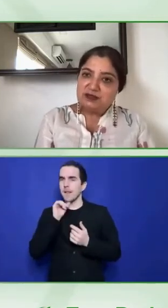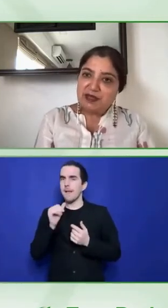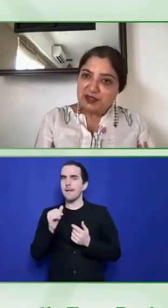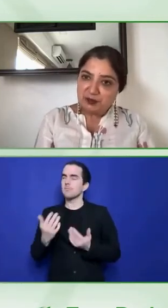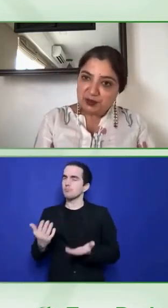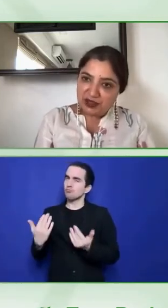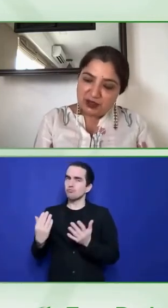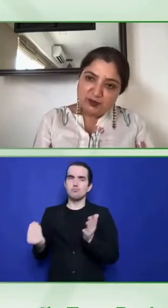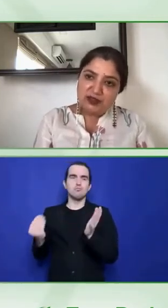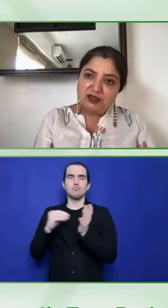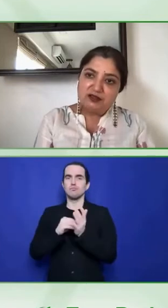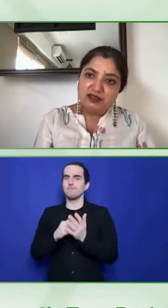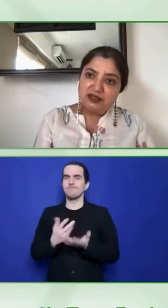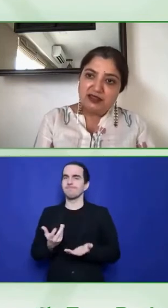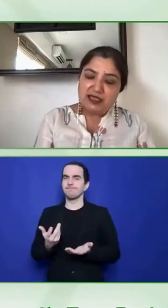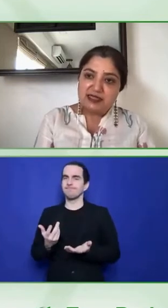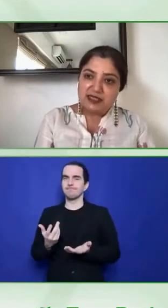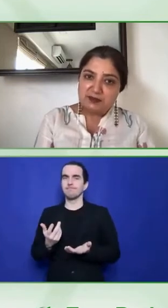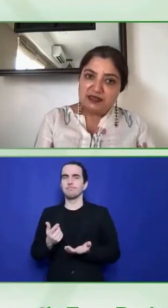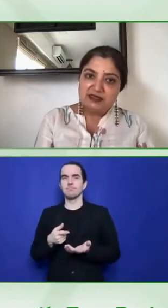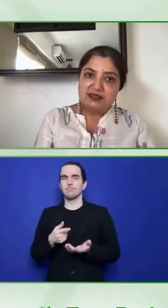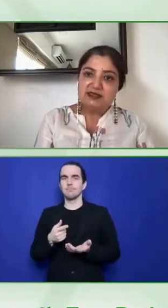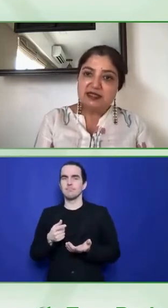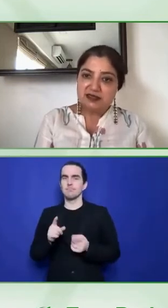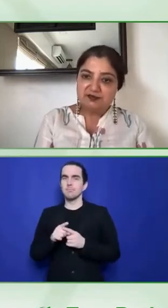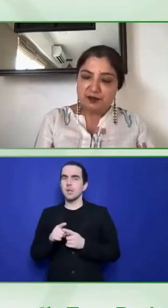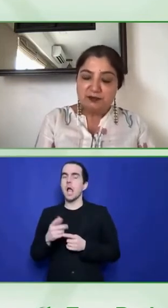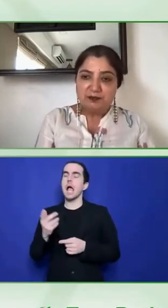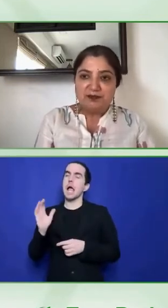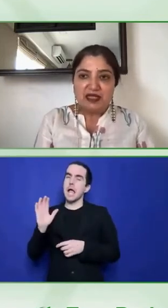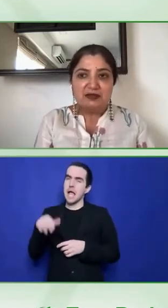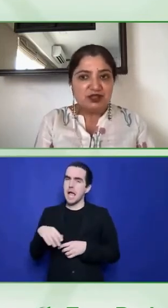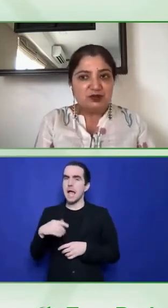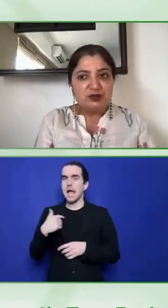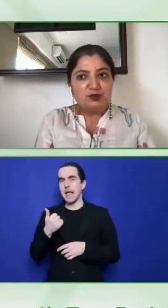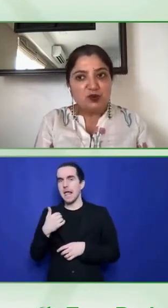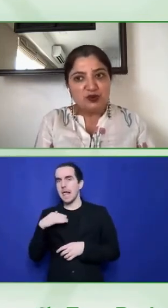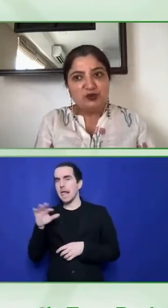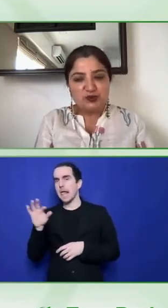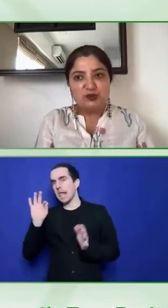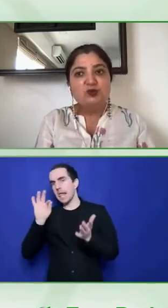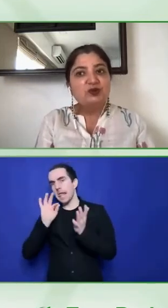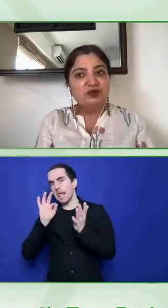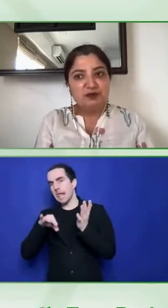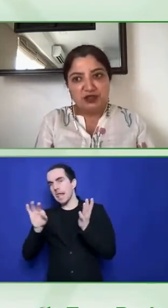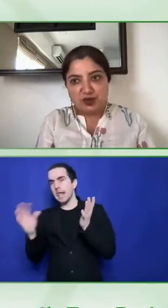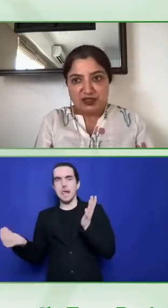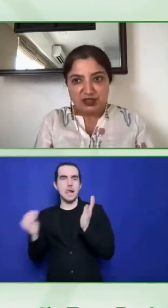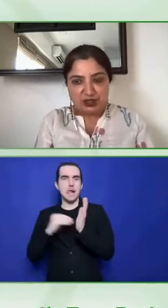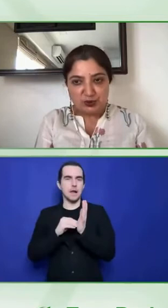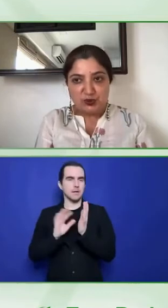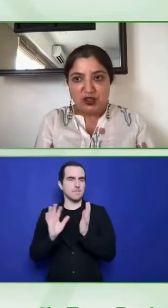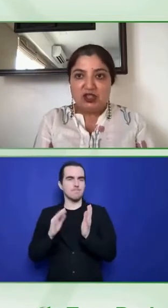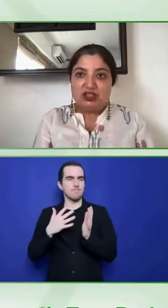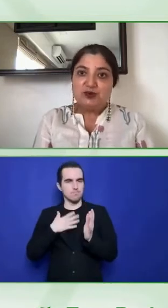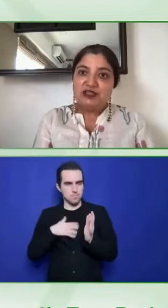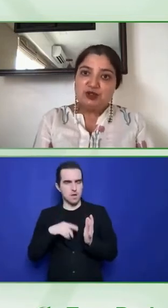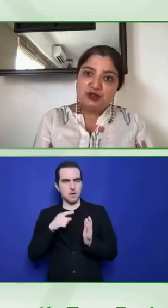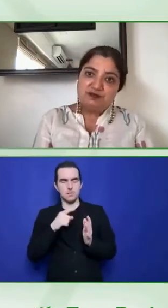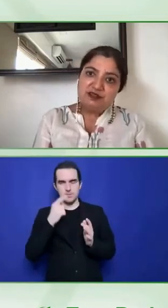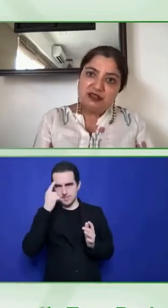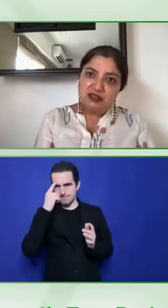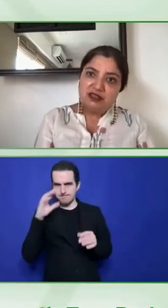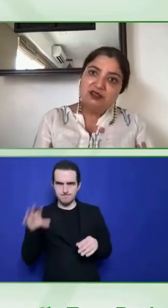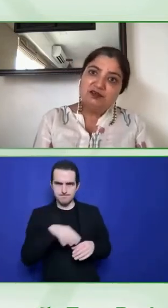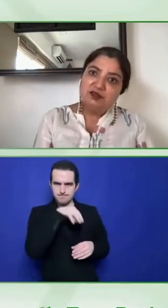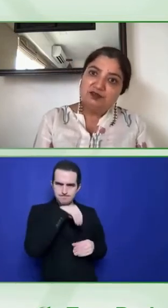organization is Barrier Break. We are a leading accessibility consulting firm. And I'm just going to walk you through what we've been trying to do. So